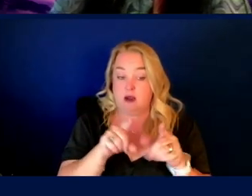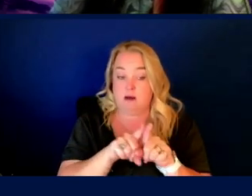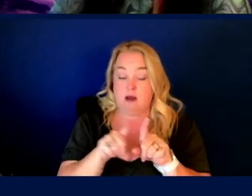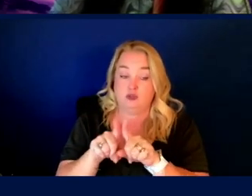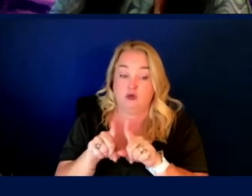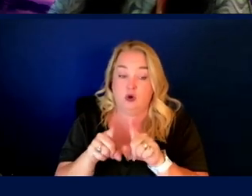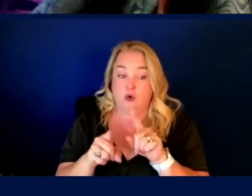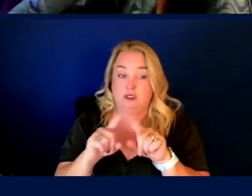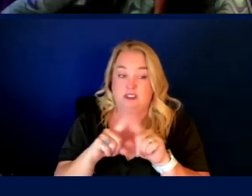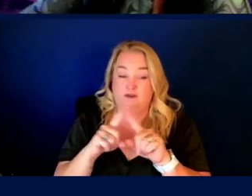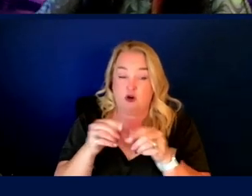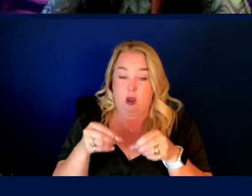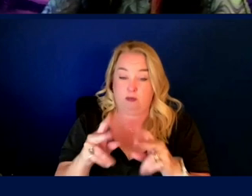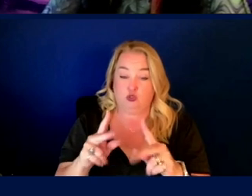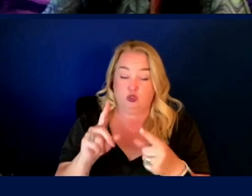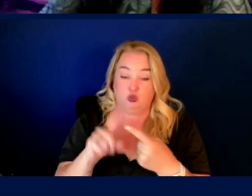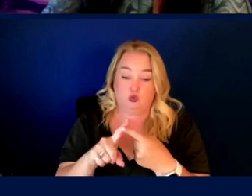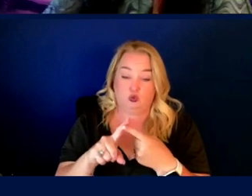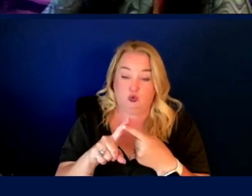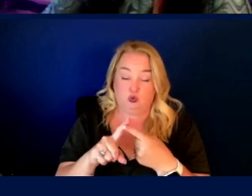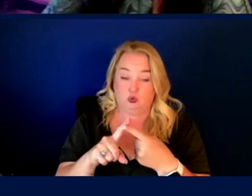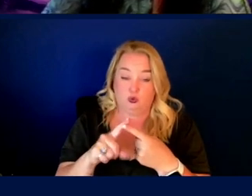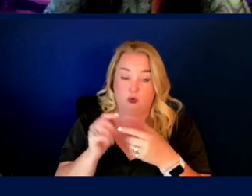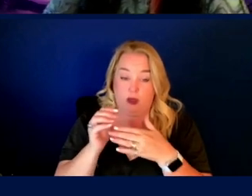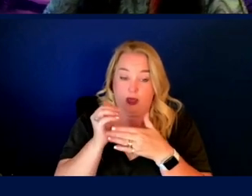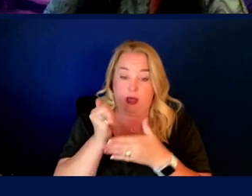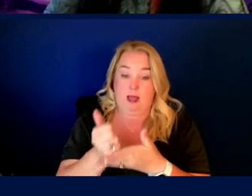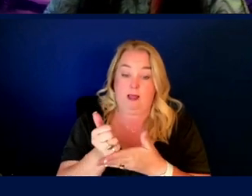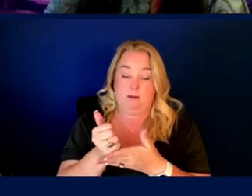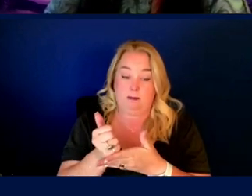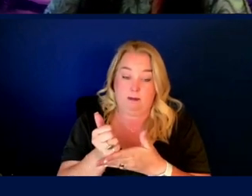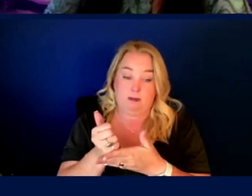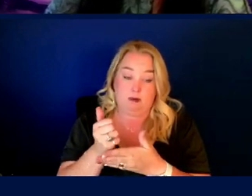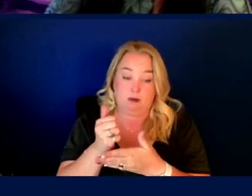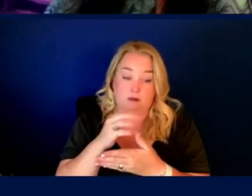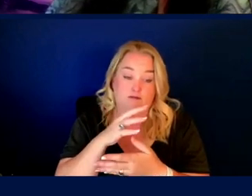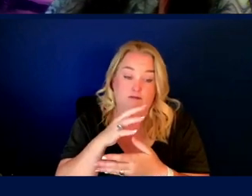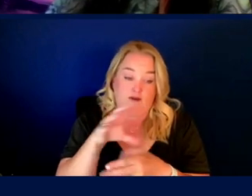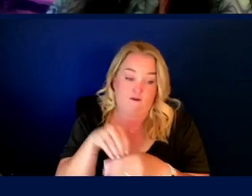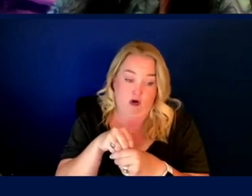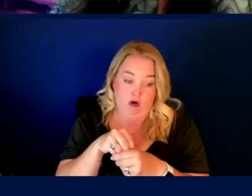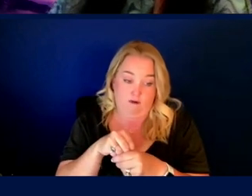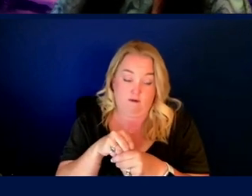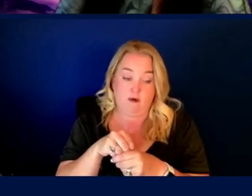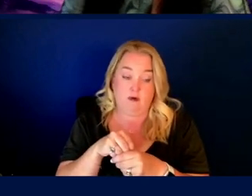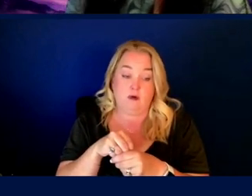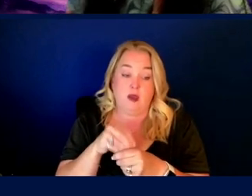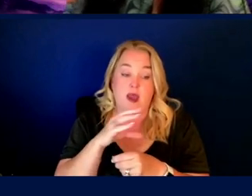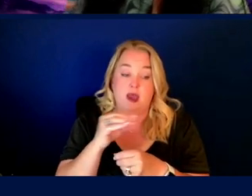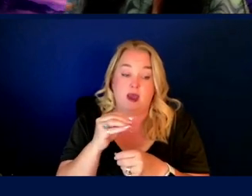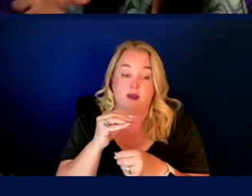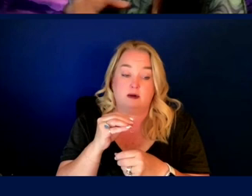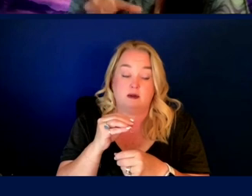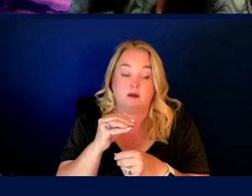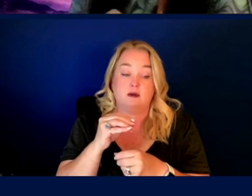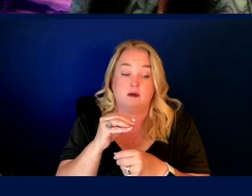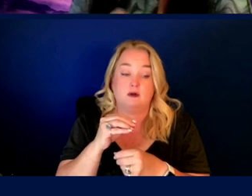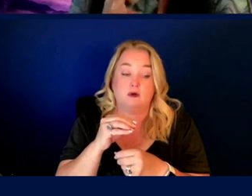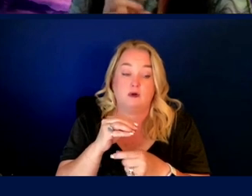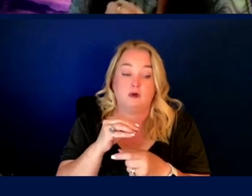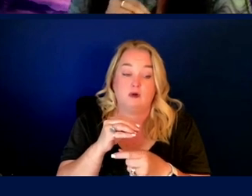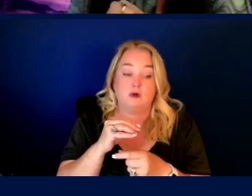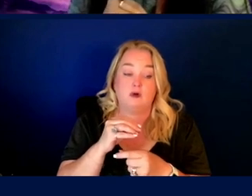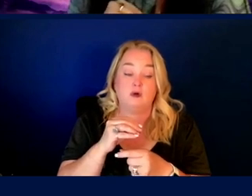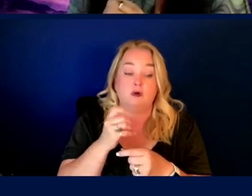to, to lend ourselves, uh, across both of these use cases. Uh, the last two, applying knowledge of one condition towards the